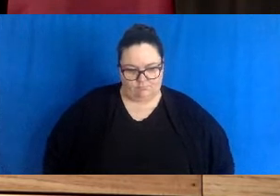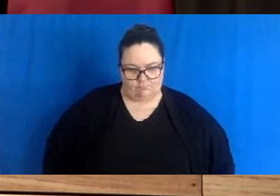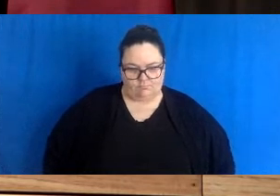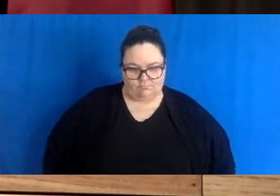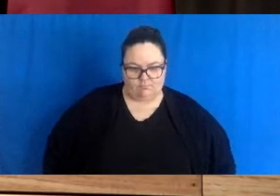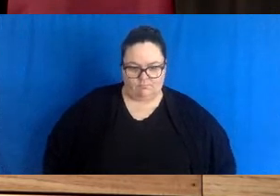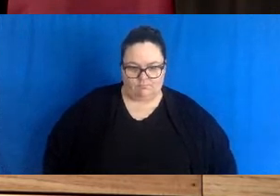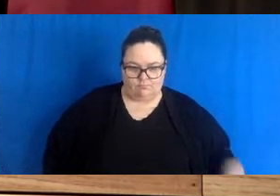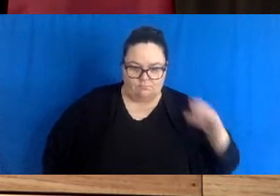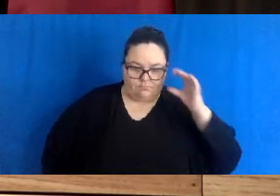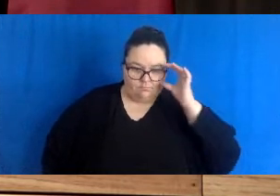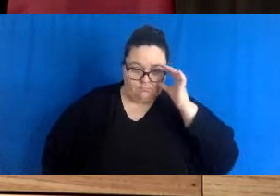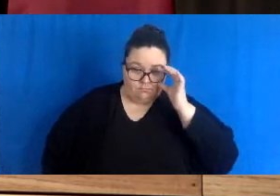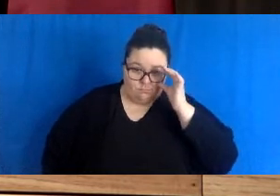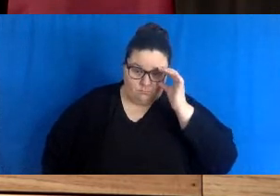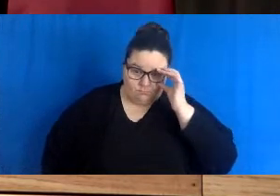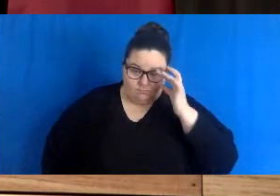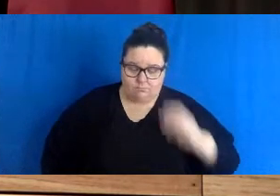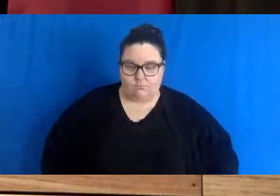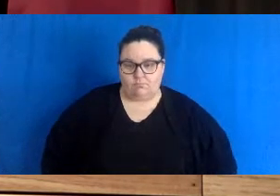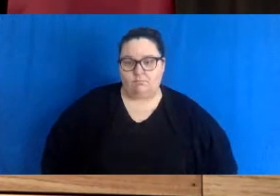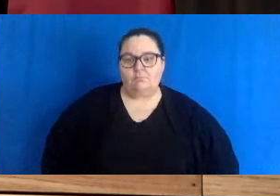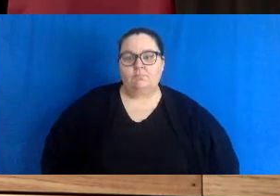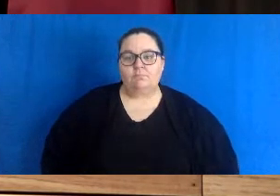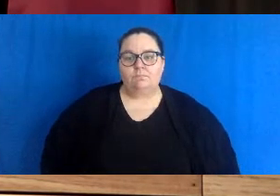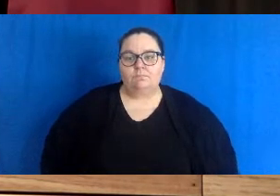COVID the goal of